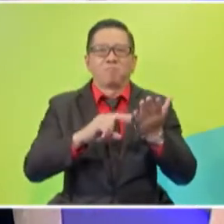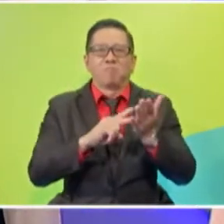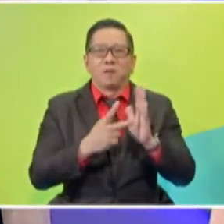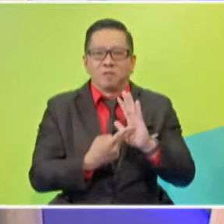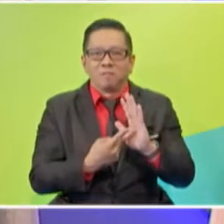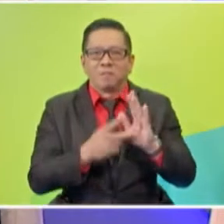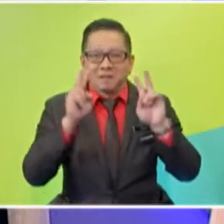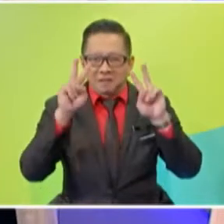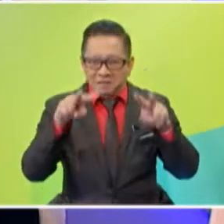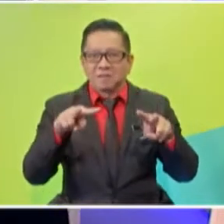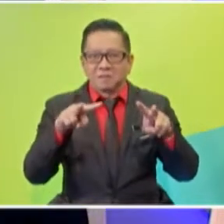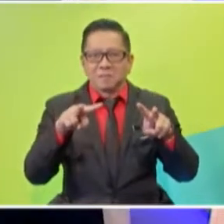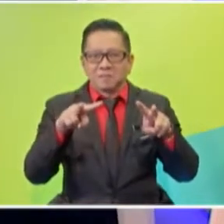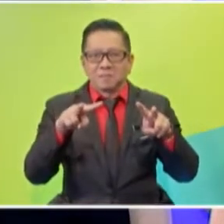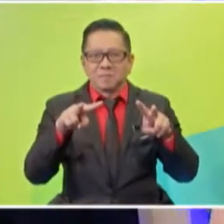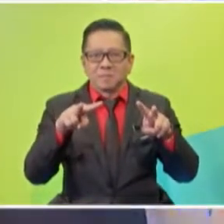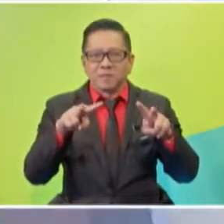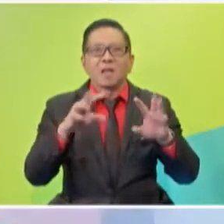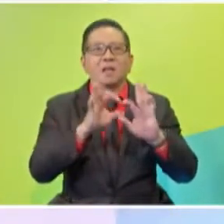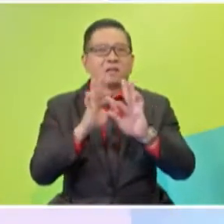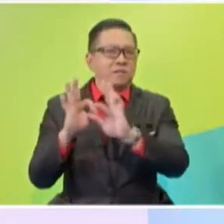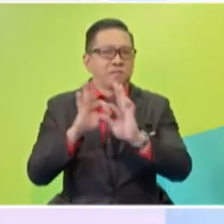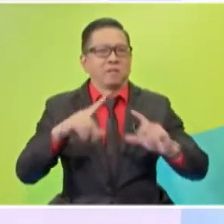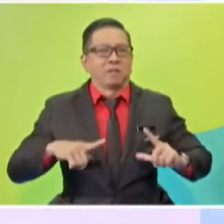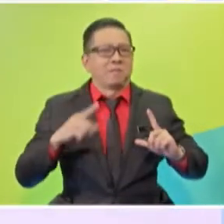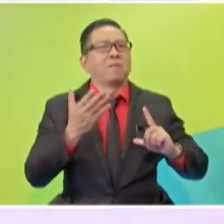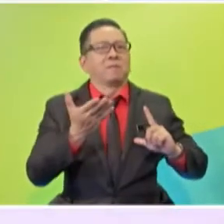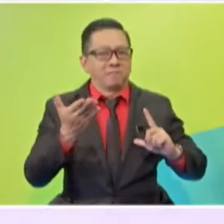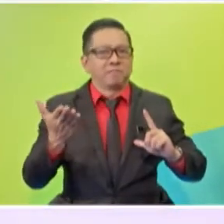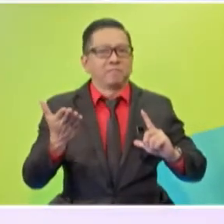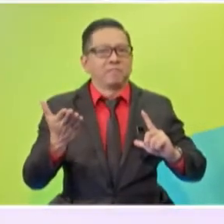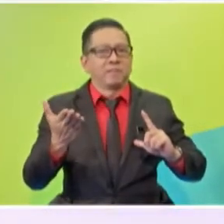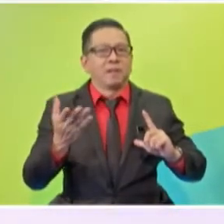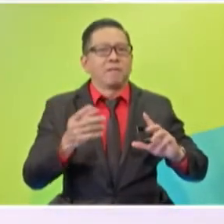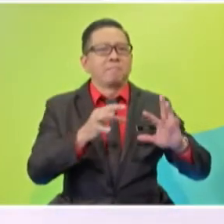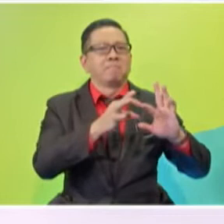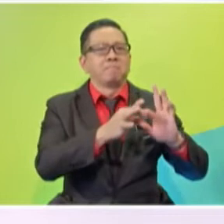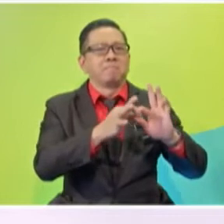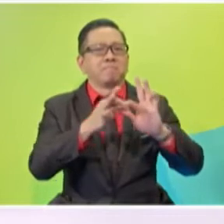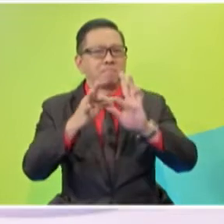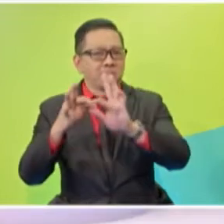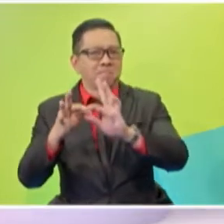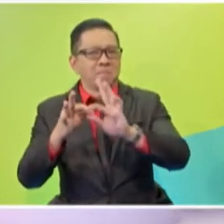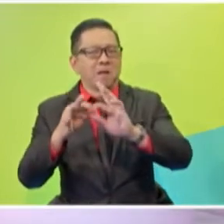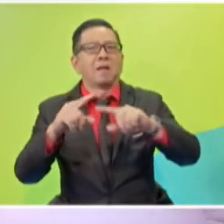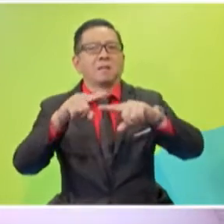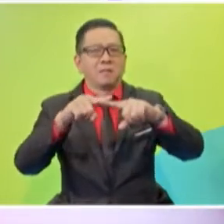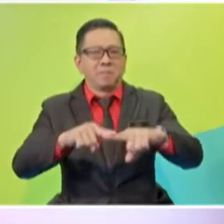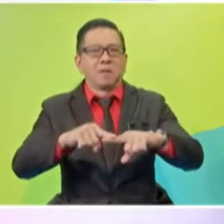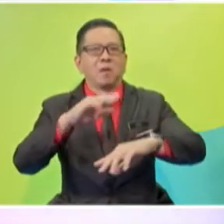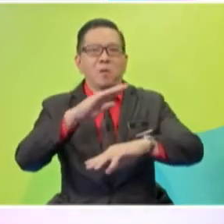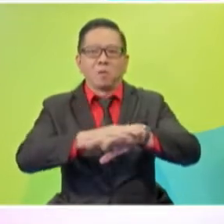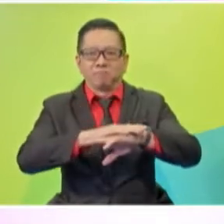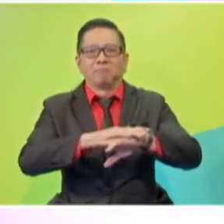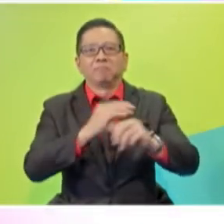Let us see this. Okay, interaction among living things is a relationship among living things that depends on each other